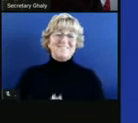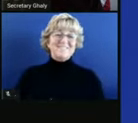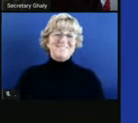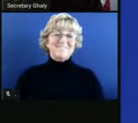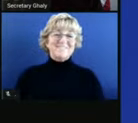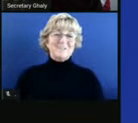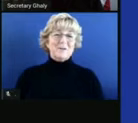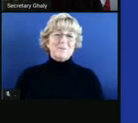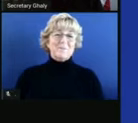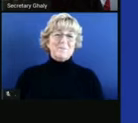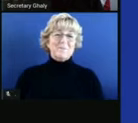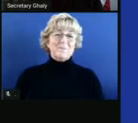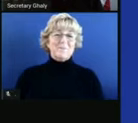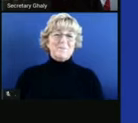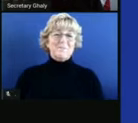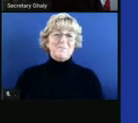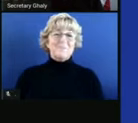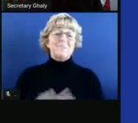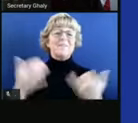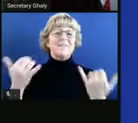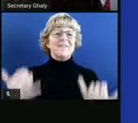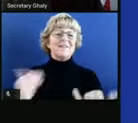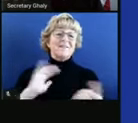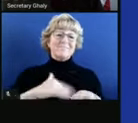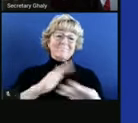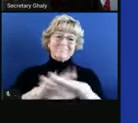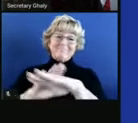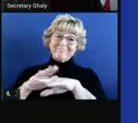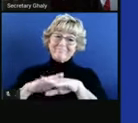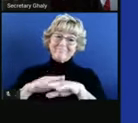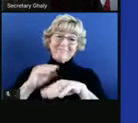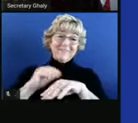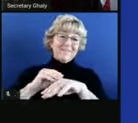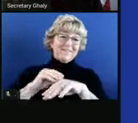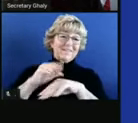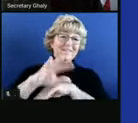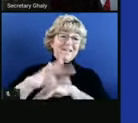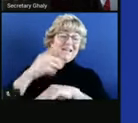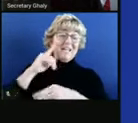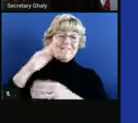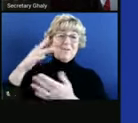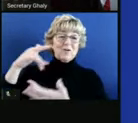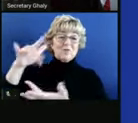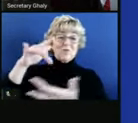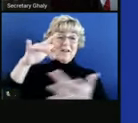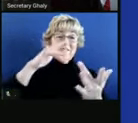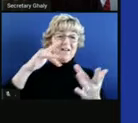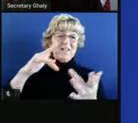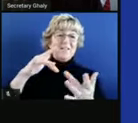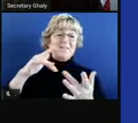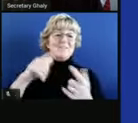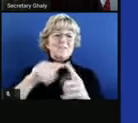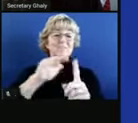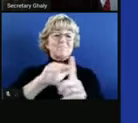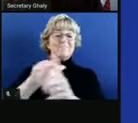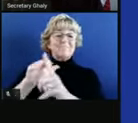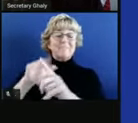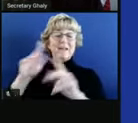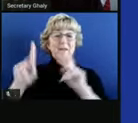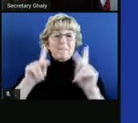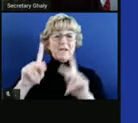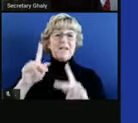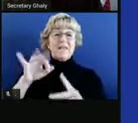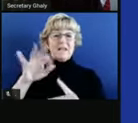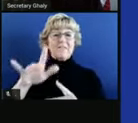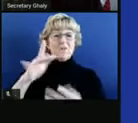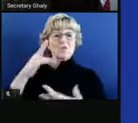I want to remind you of our travel advisory. Remember, we put this out just a bit ago to remind people that if